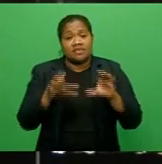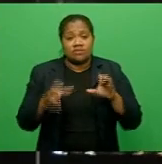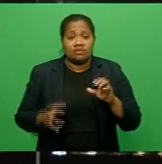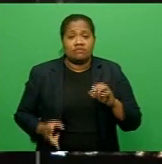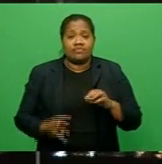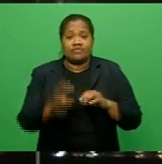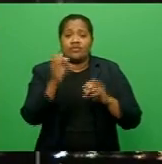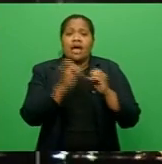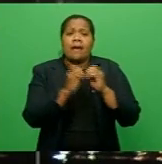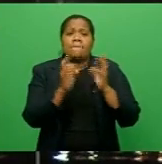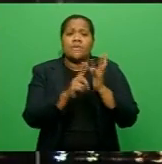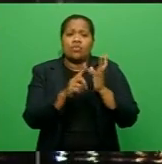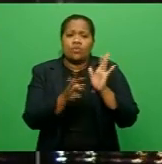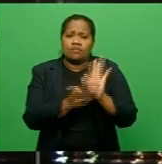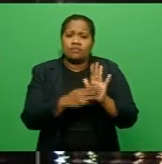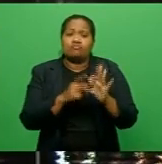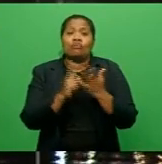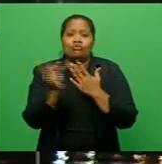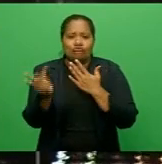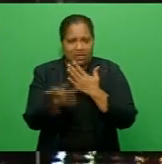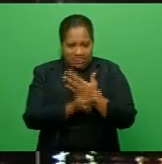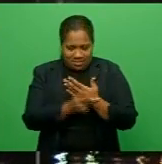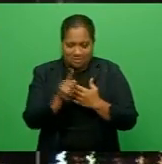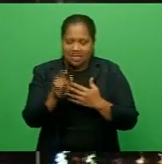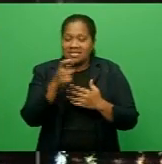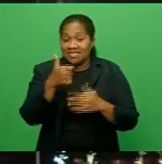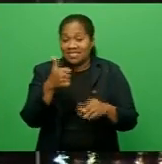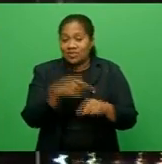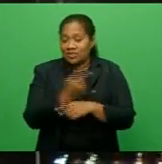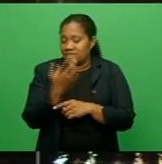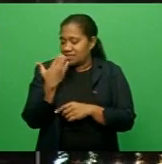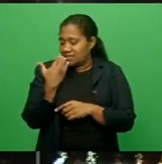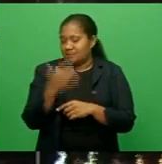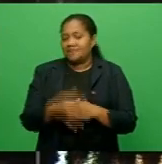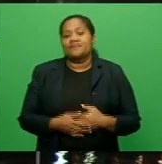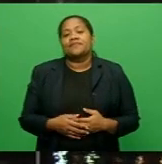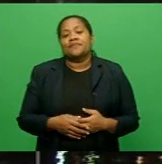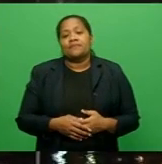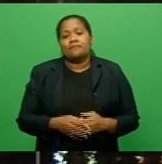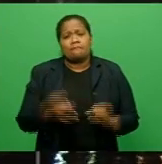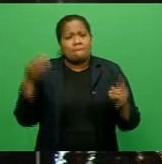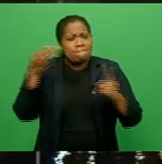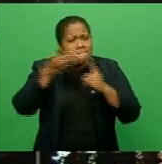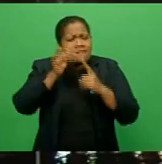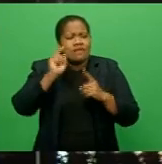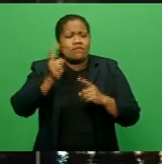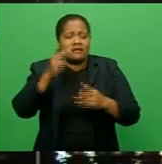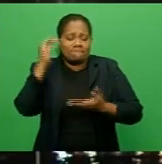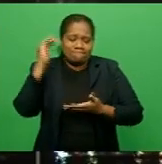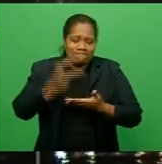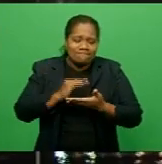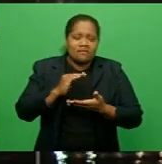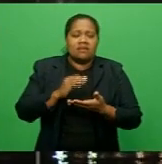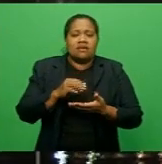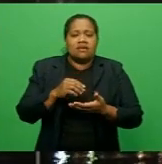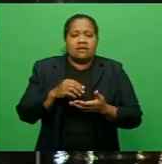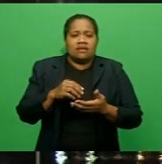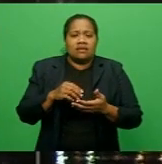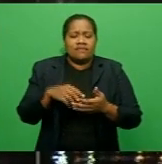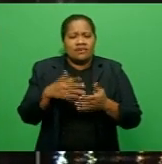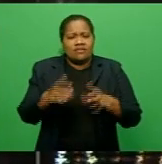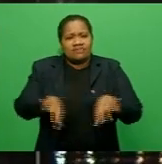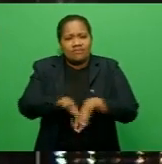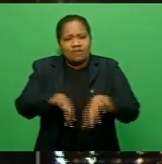the boom project six weeks ago together with local startup company Modus Fiji. Their aim is to reduce the amount of litter entering major waterways